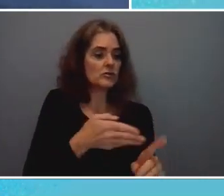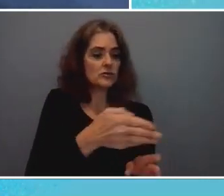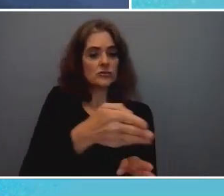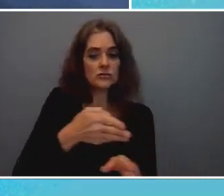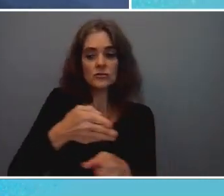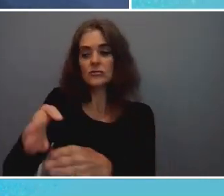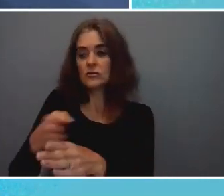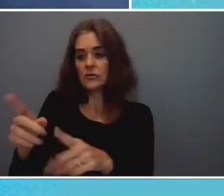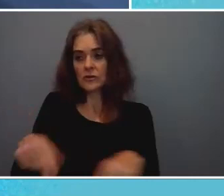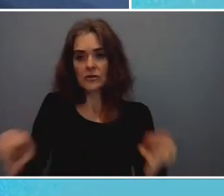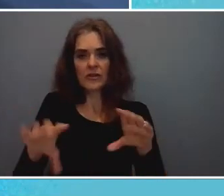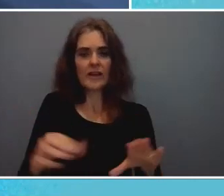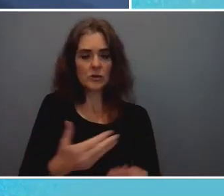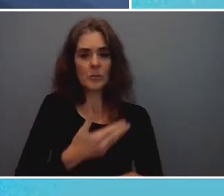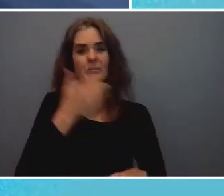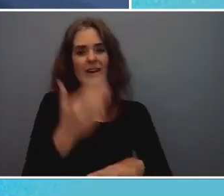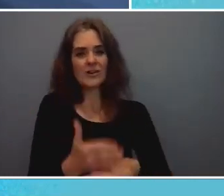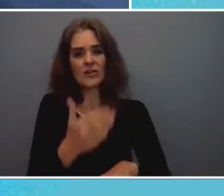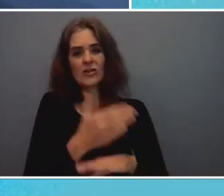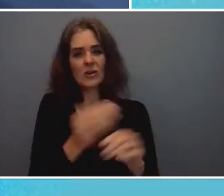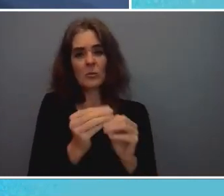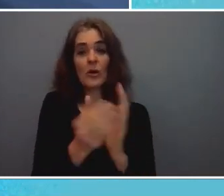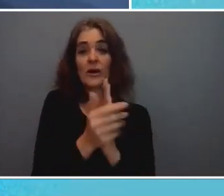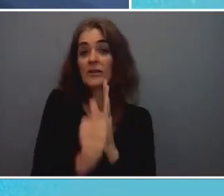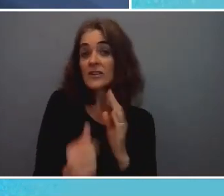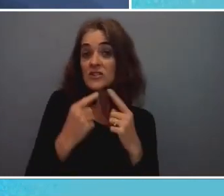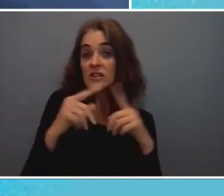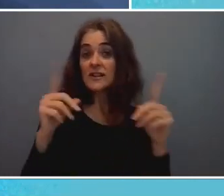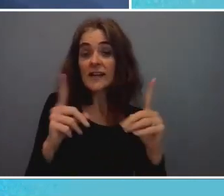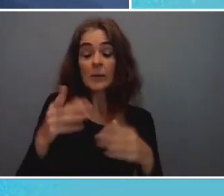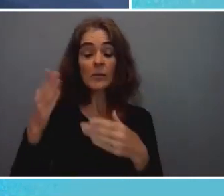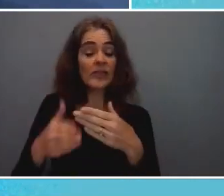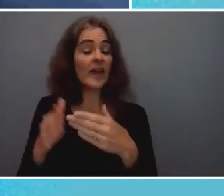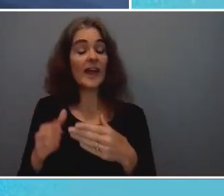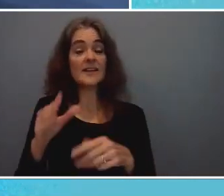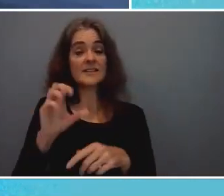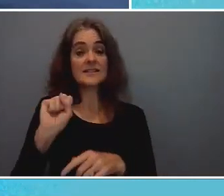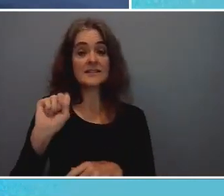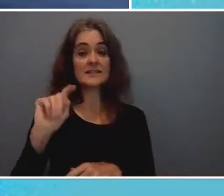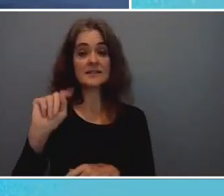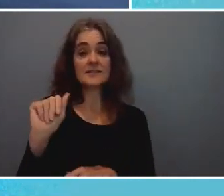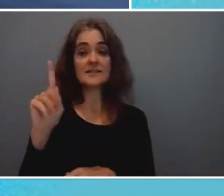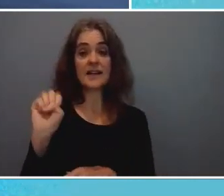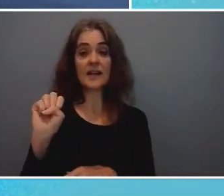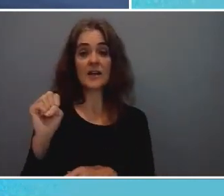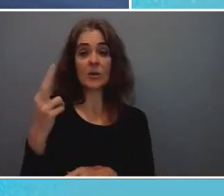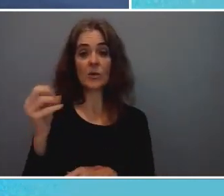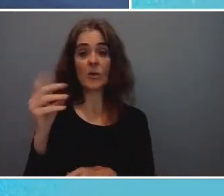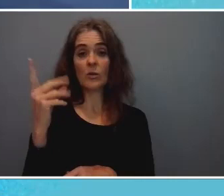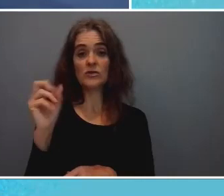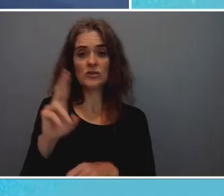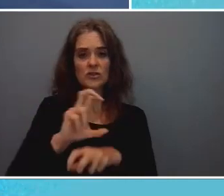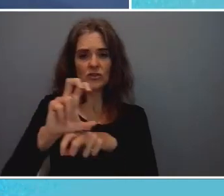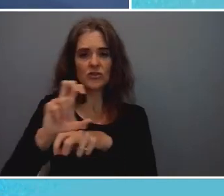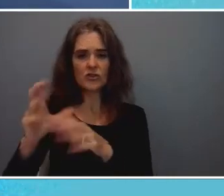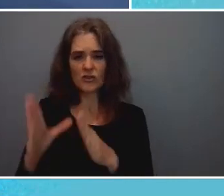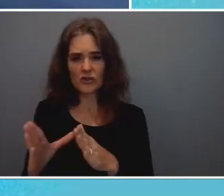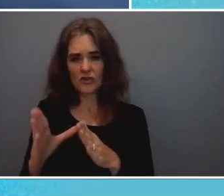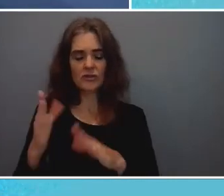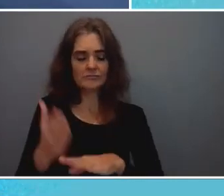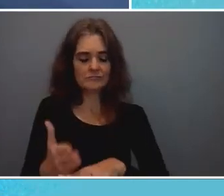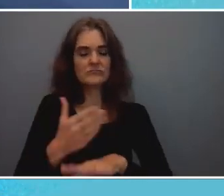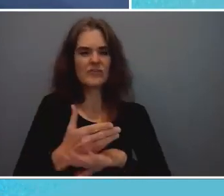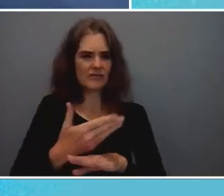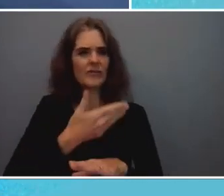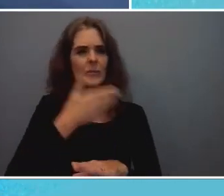and with the end stakeholder in mind. Our mission is simple, is to change for the good the lives of as many